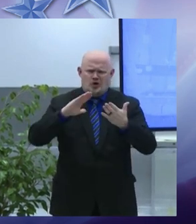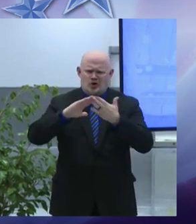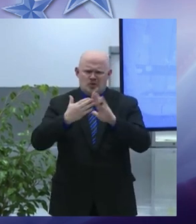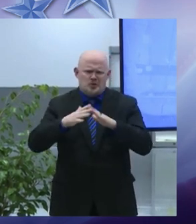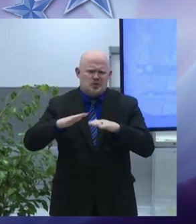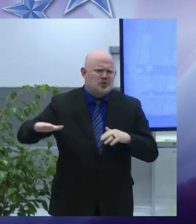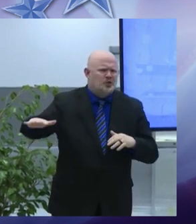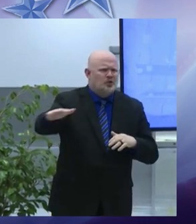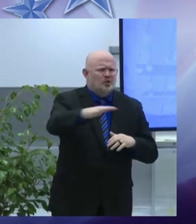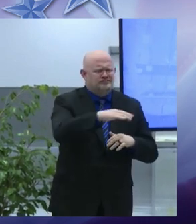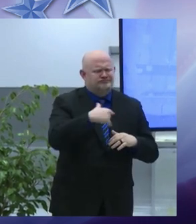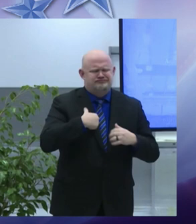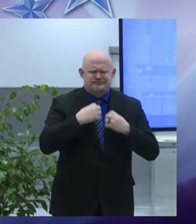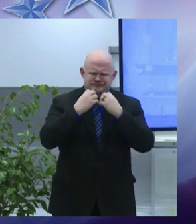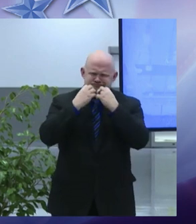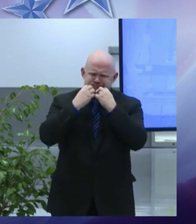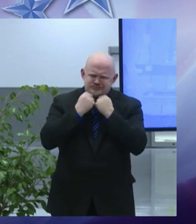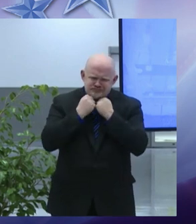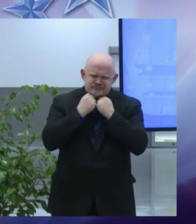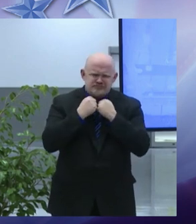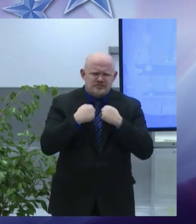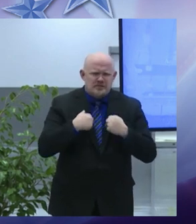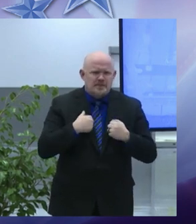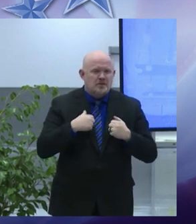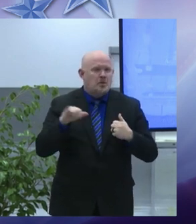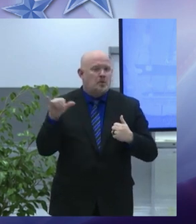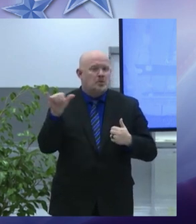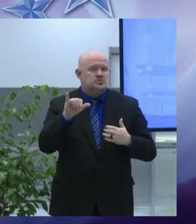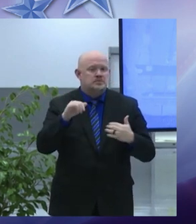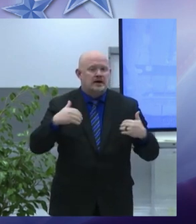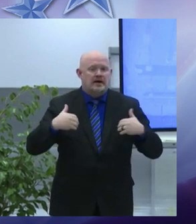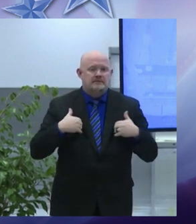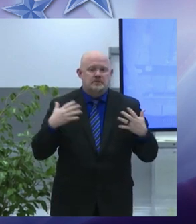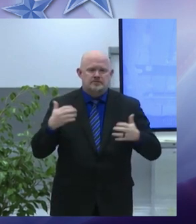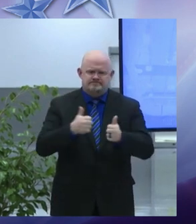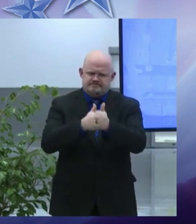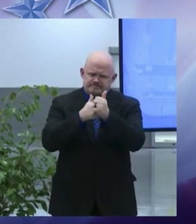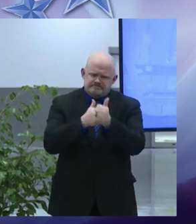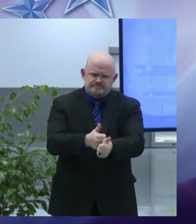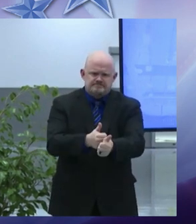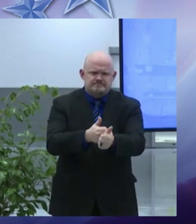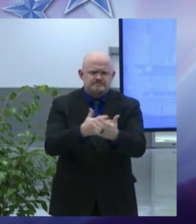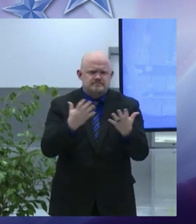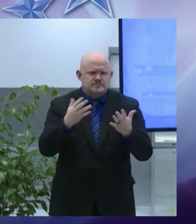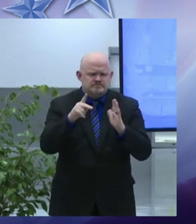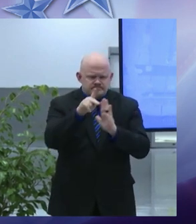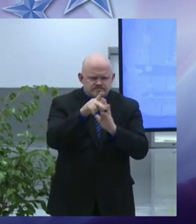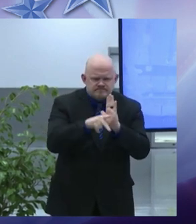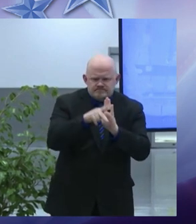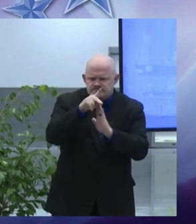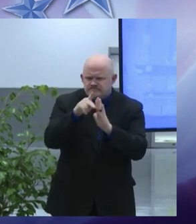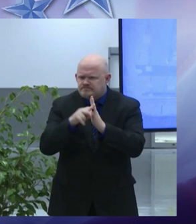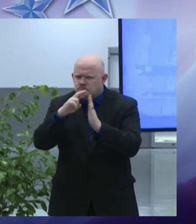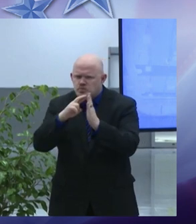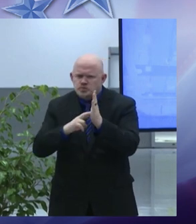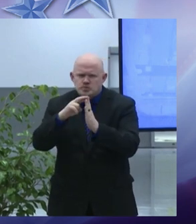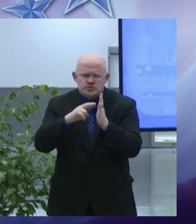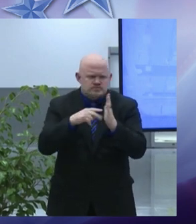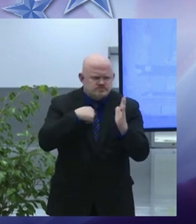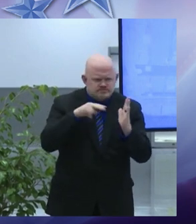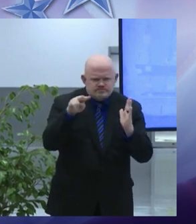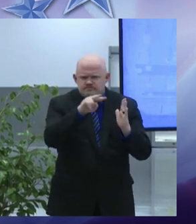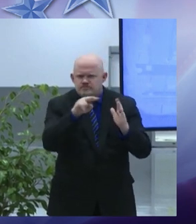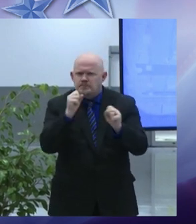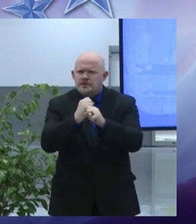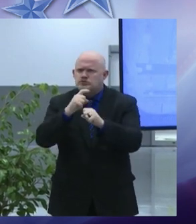opportunity as a compliance officer with Onondaga County focusing on minority business women enterprises one summer day in